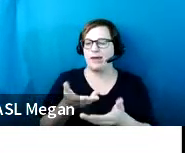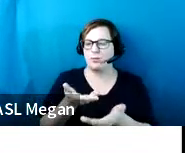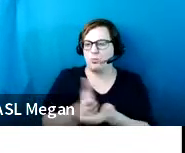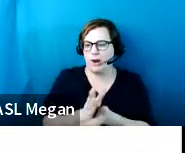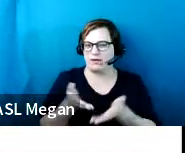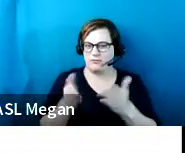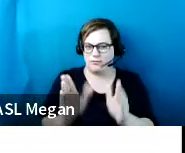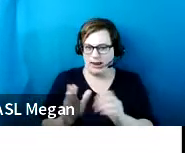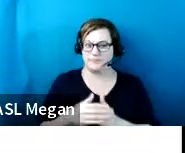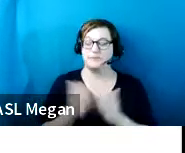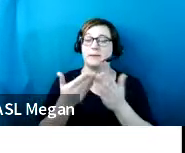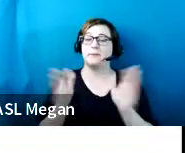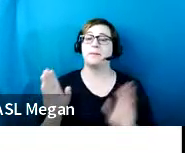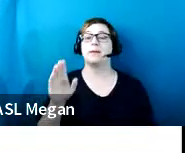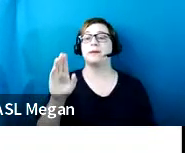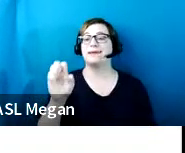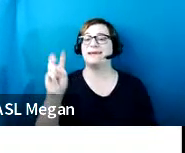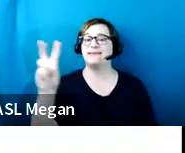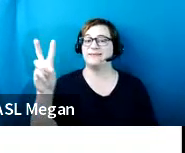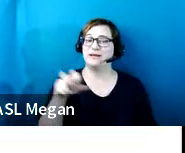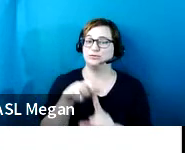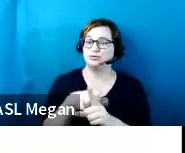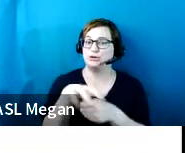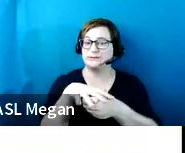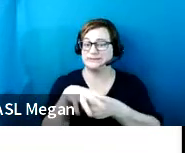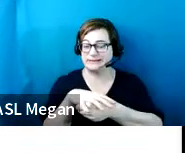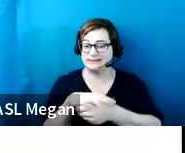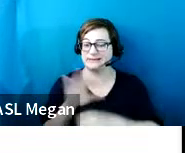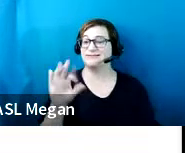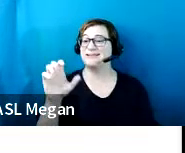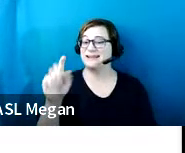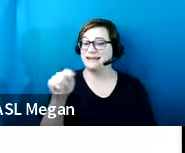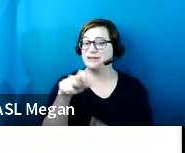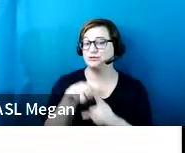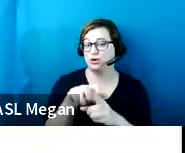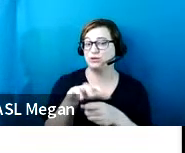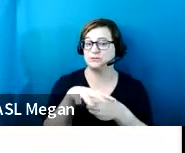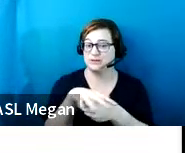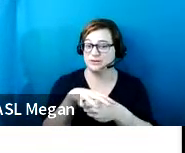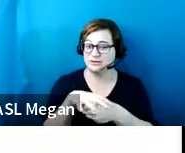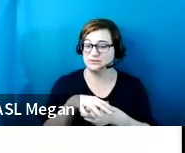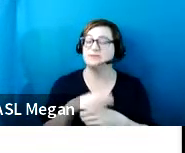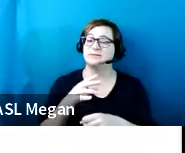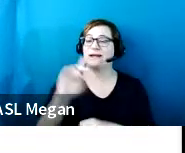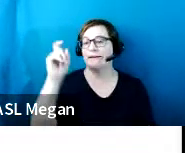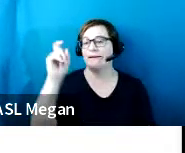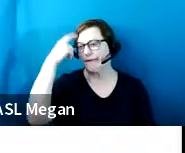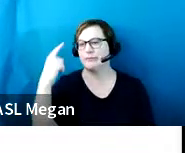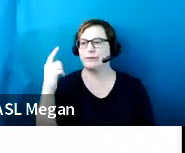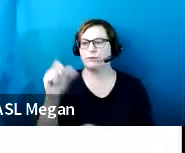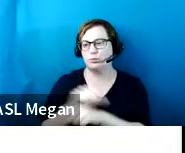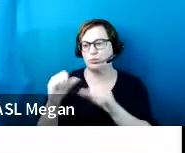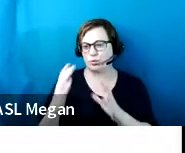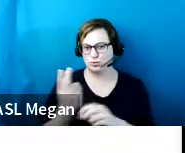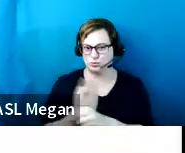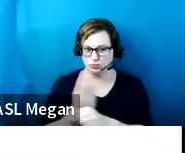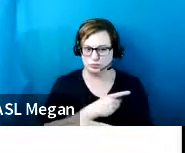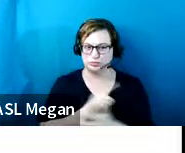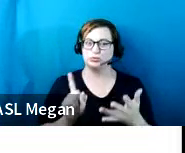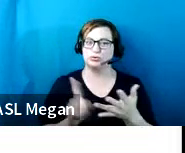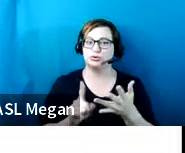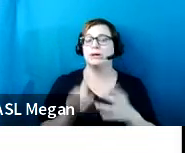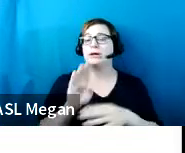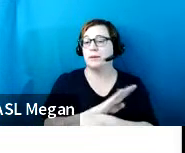by a private entity, fleet charging stations used by the federal government, commercial fleet charging